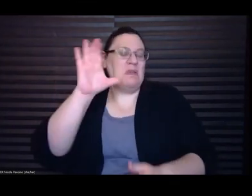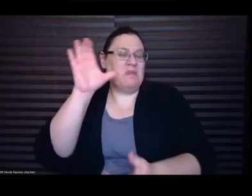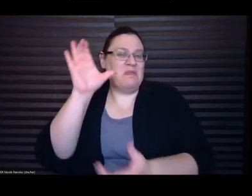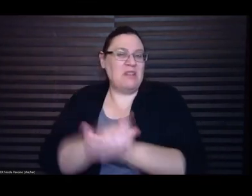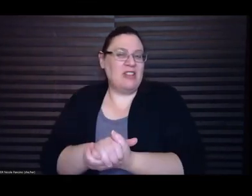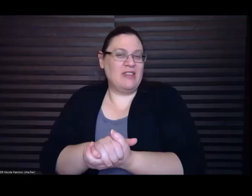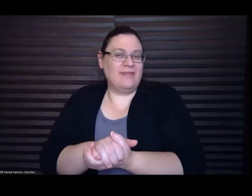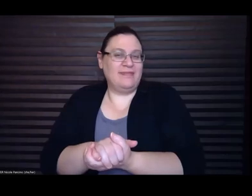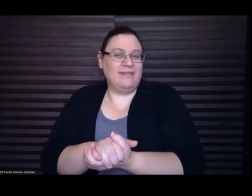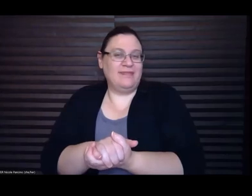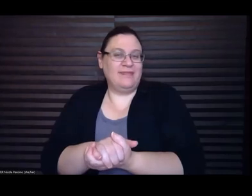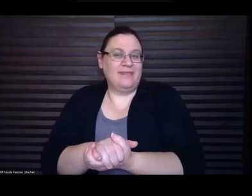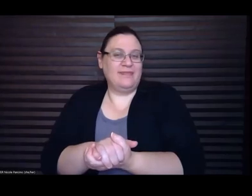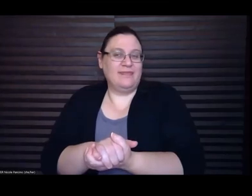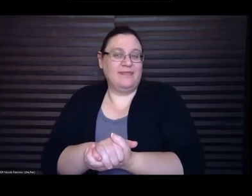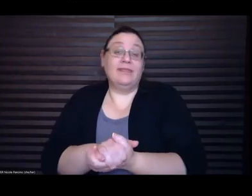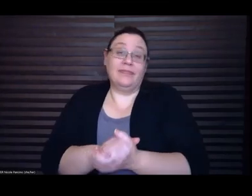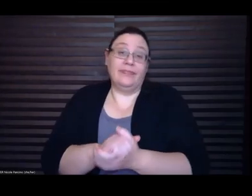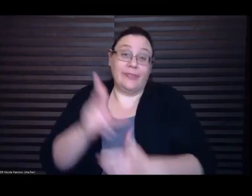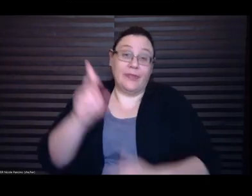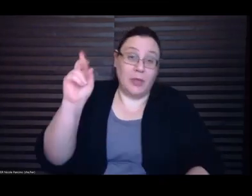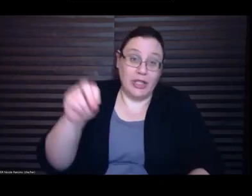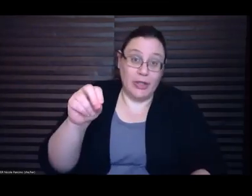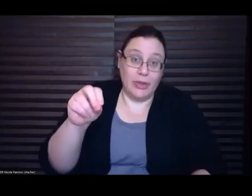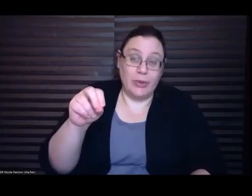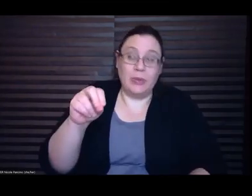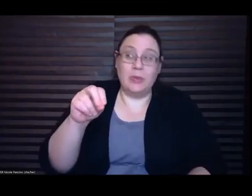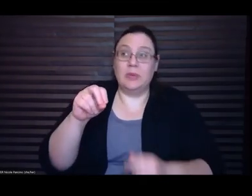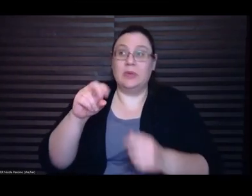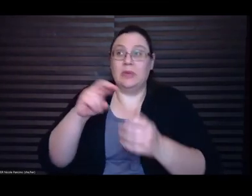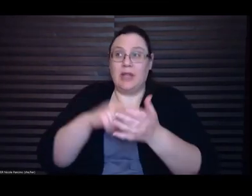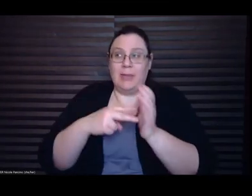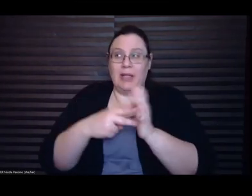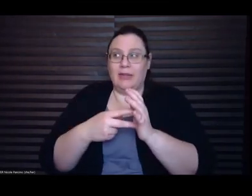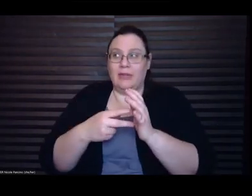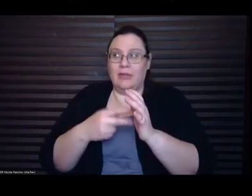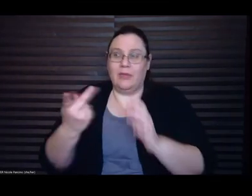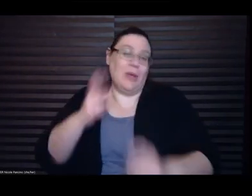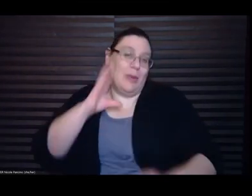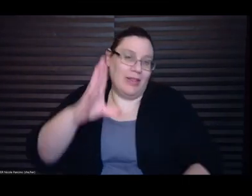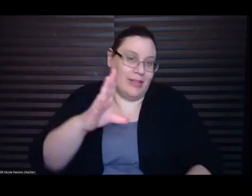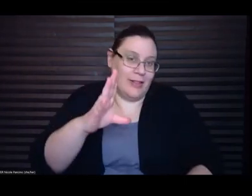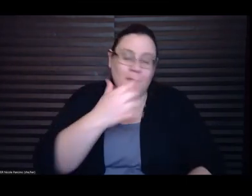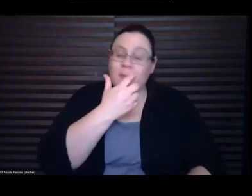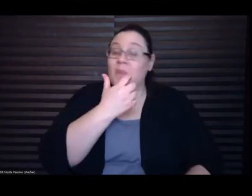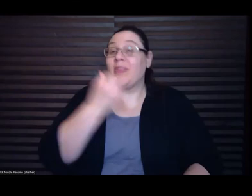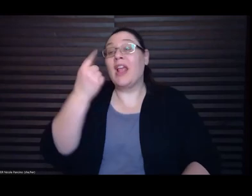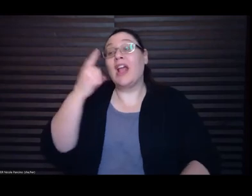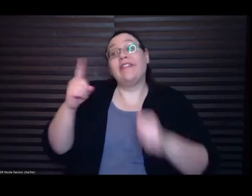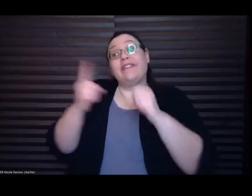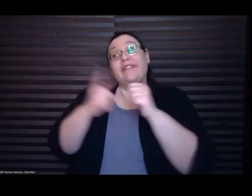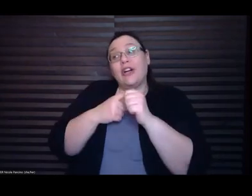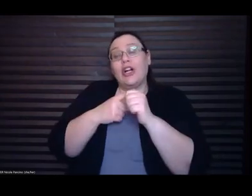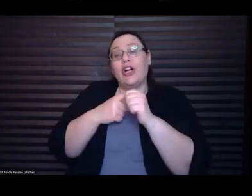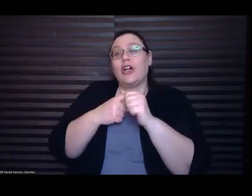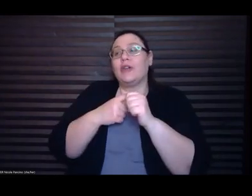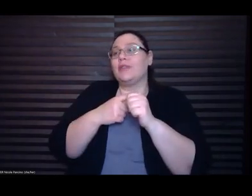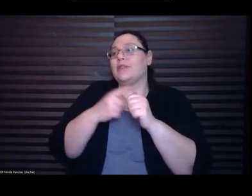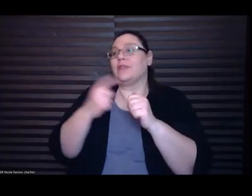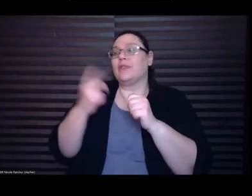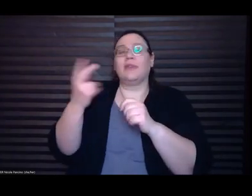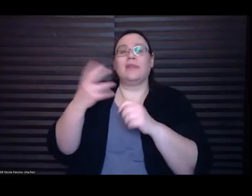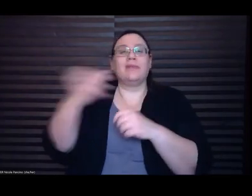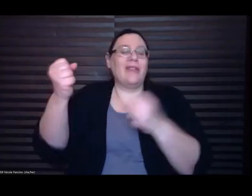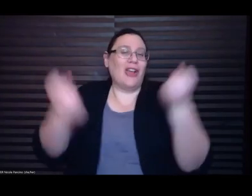we will. But first he takes me in his car, in the dark, to a lake with a marshy edge that is hard to get